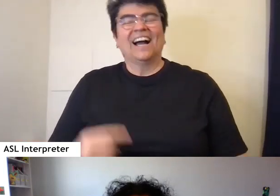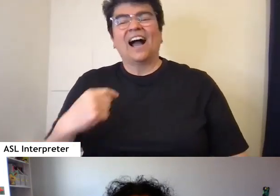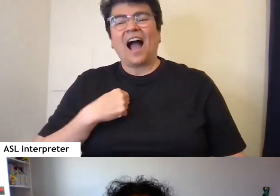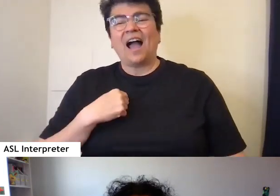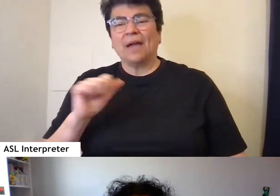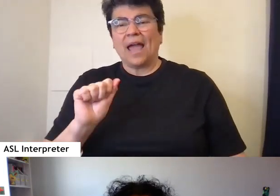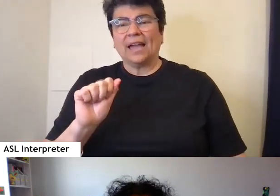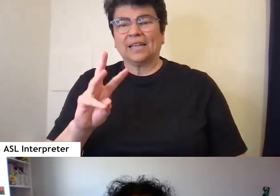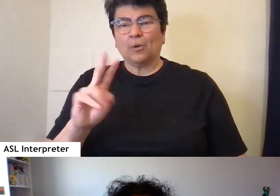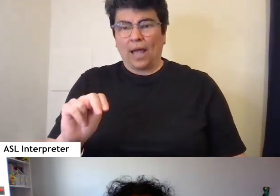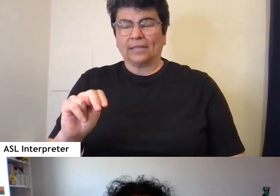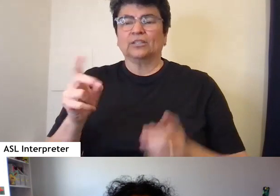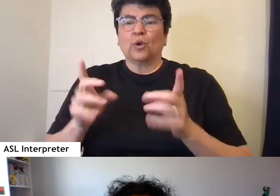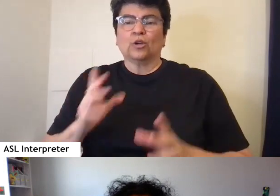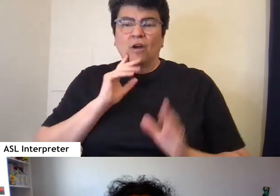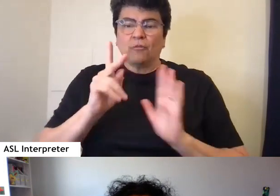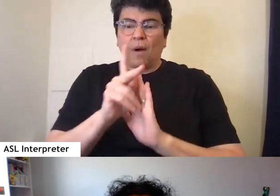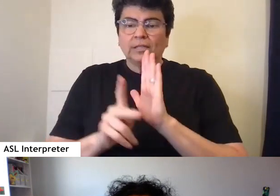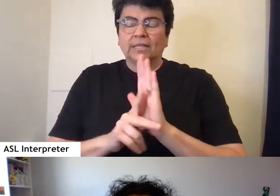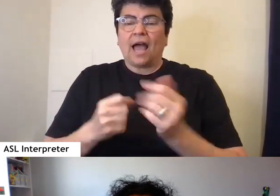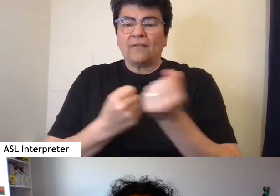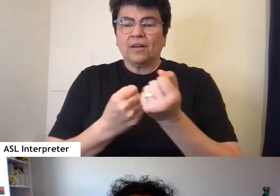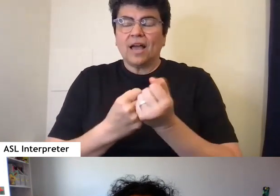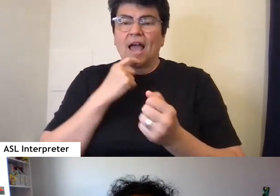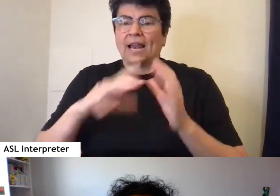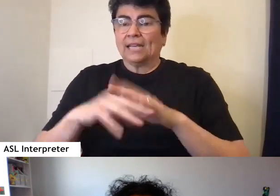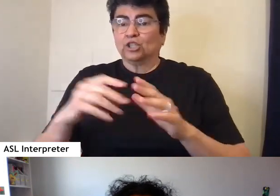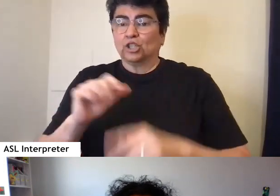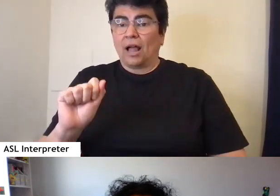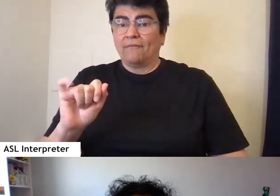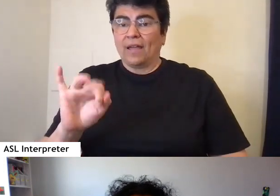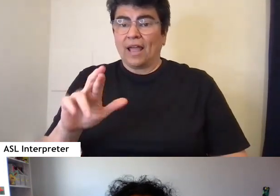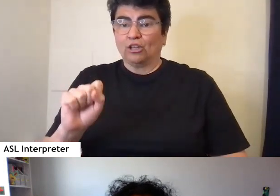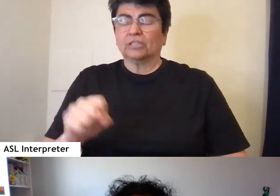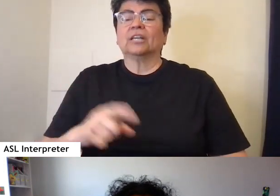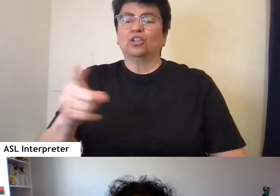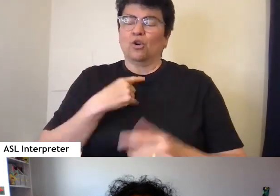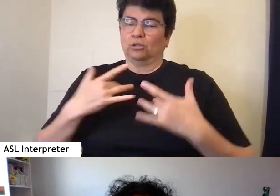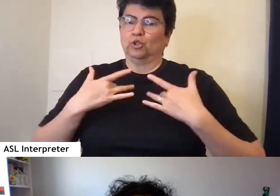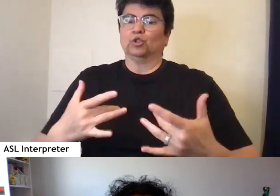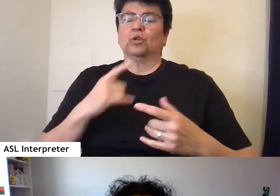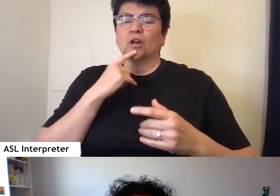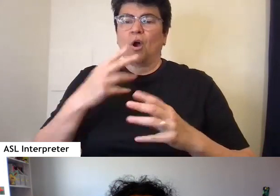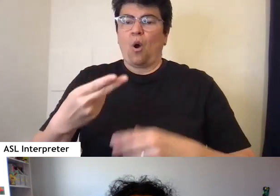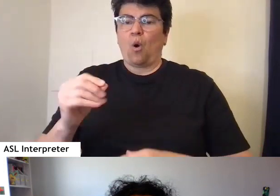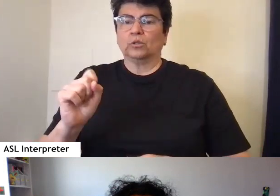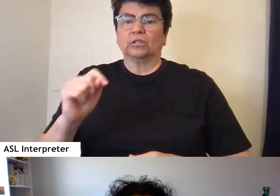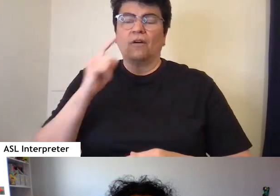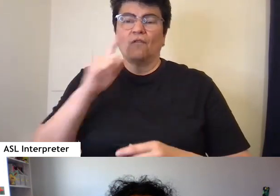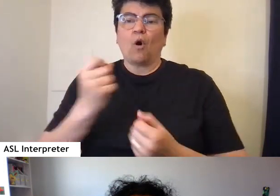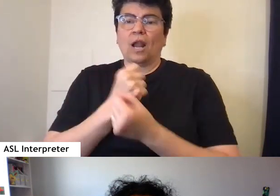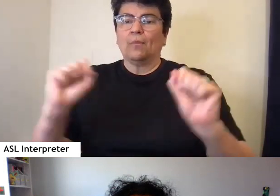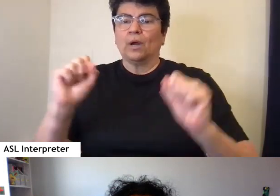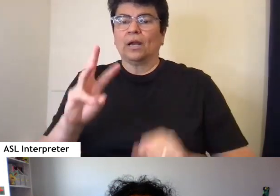AWN's director of policy advocacy and external affairs and your usual host for the liberating webinar series.